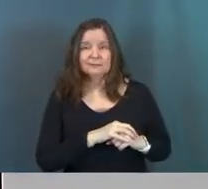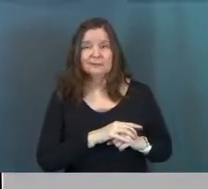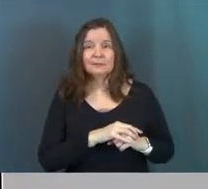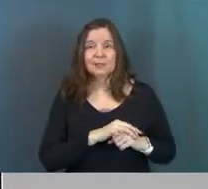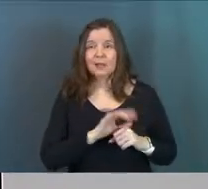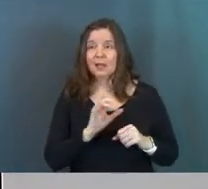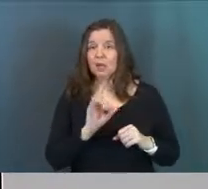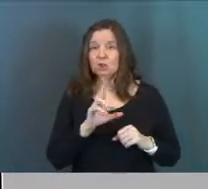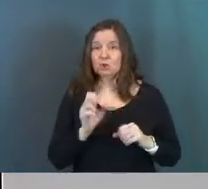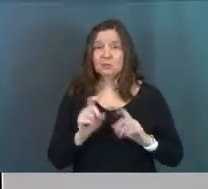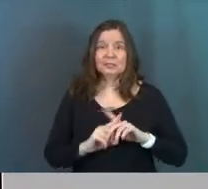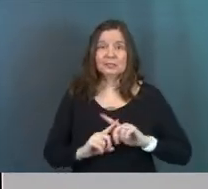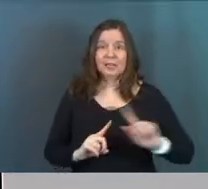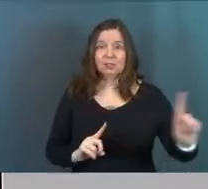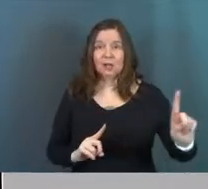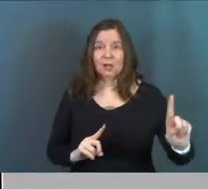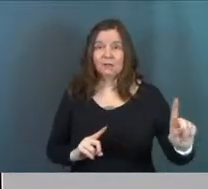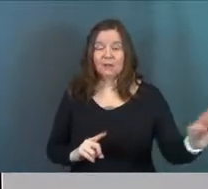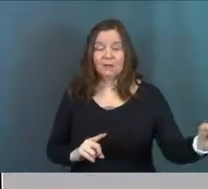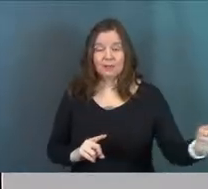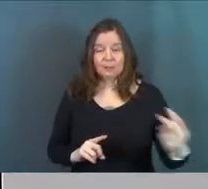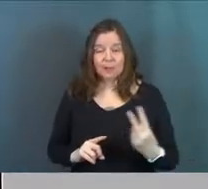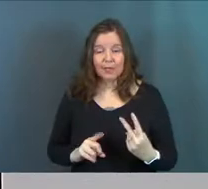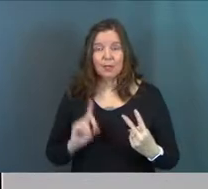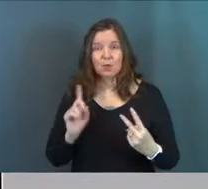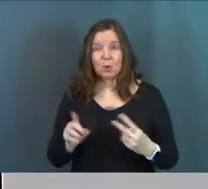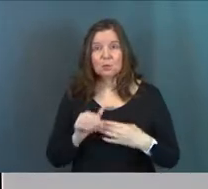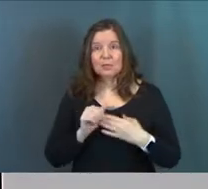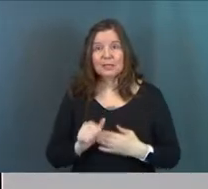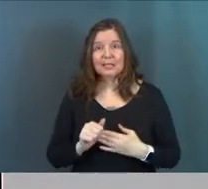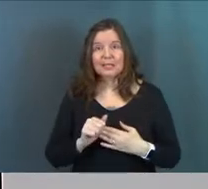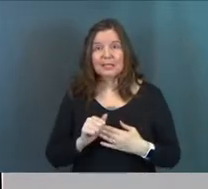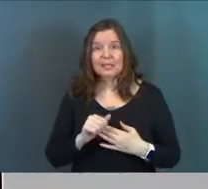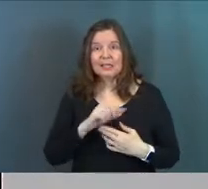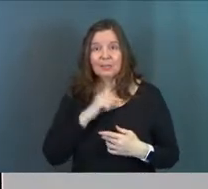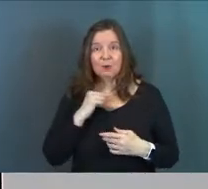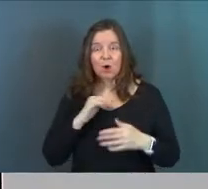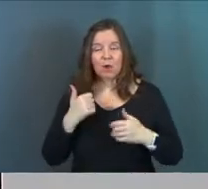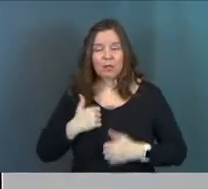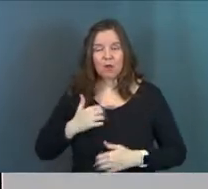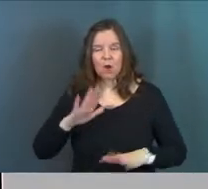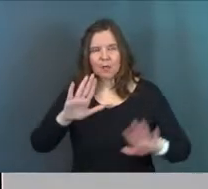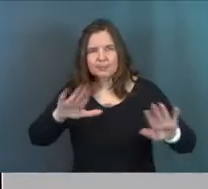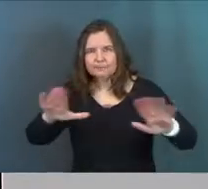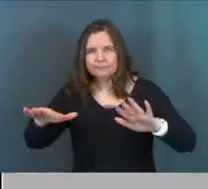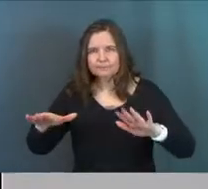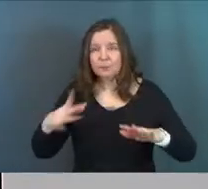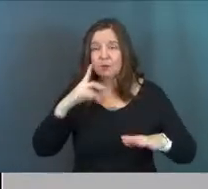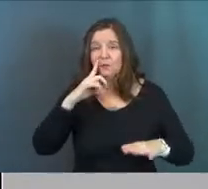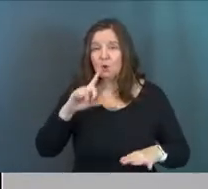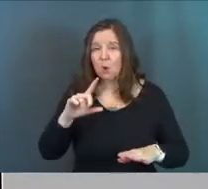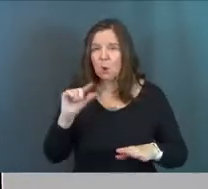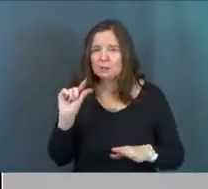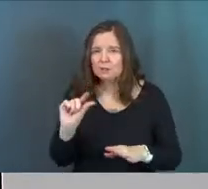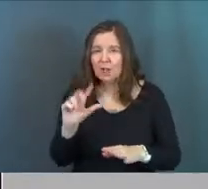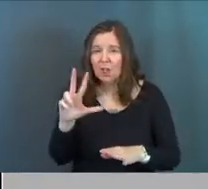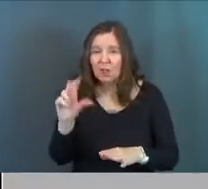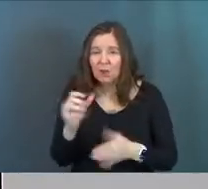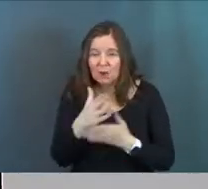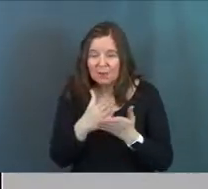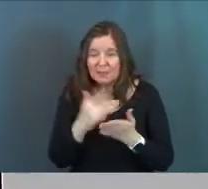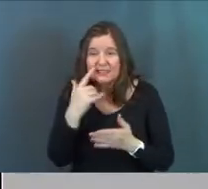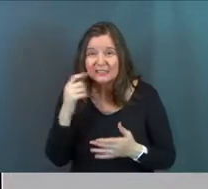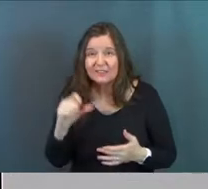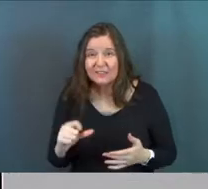And Judas takes off. And sure enough, he comes back and he goes to the leading priest. He goes to all these guards and he's like, hey, for a measly 30